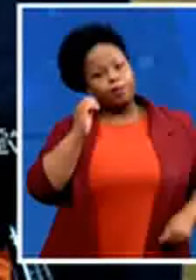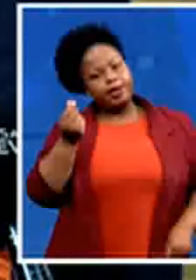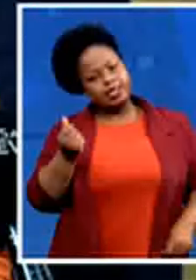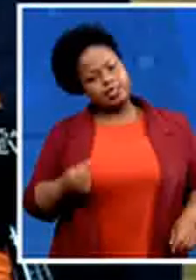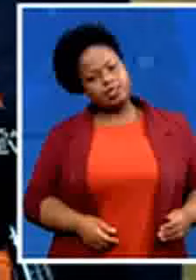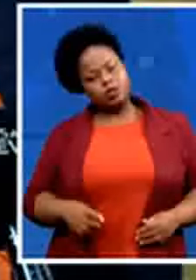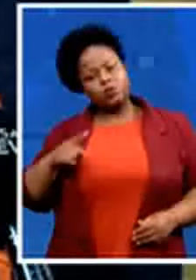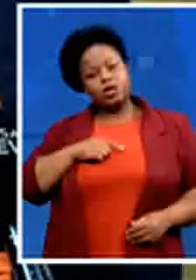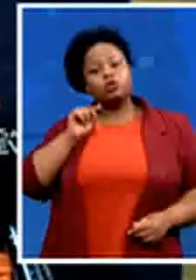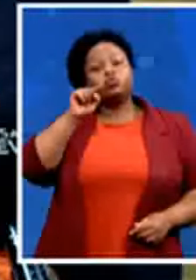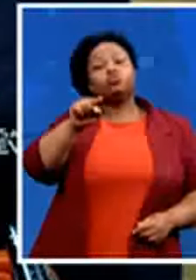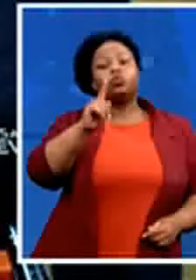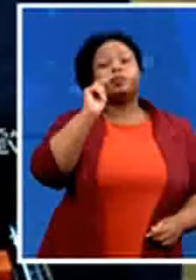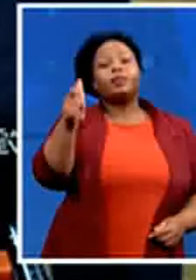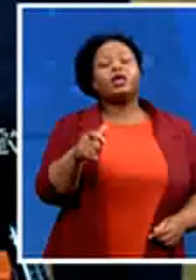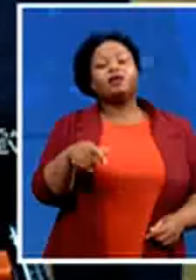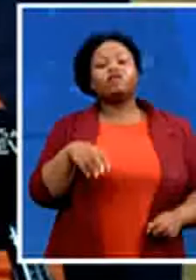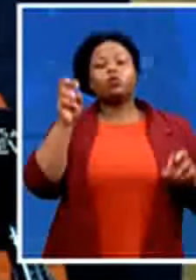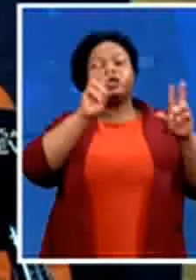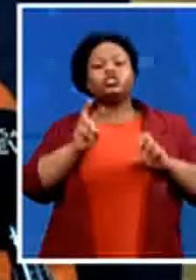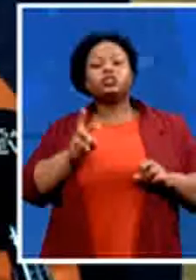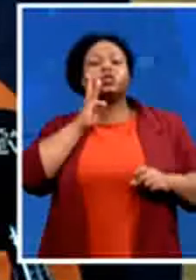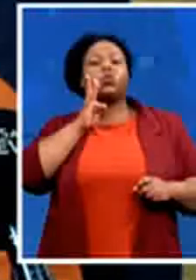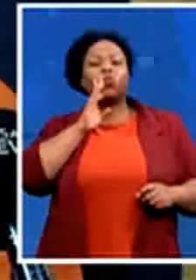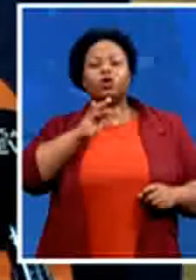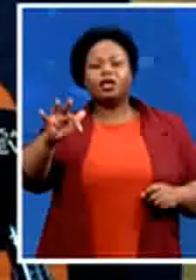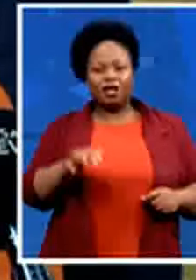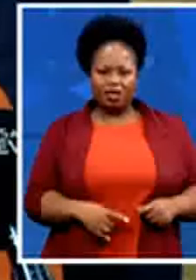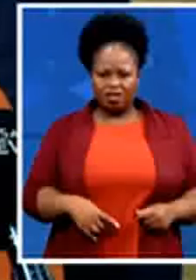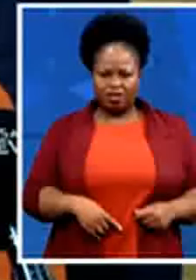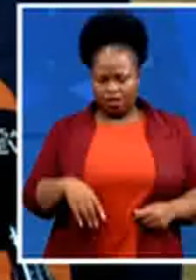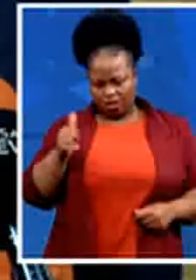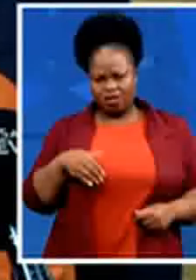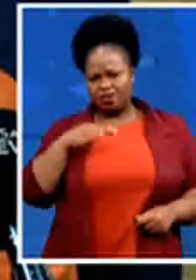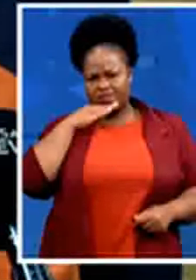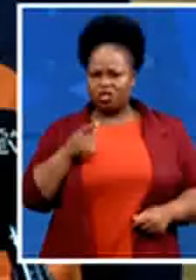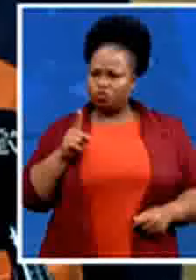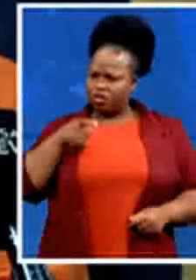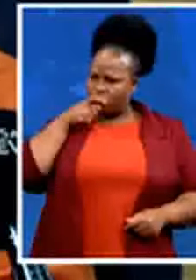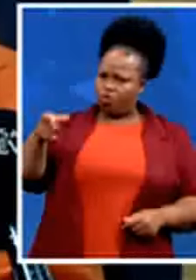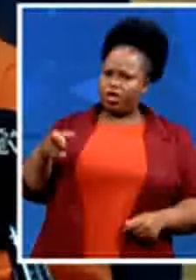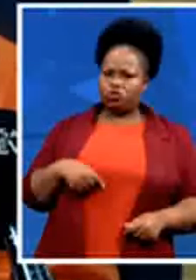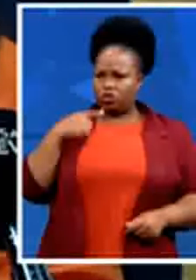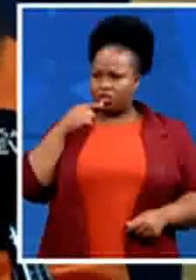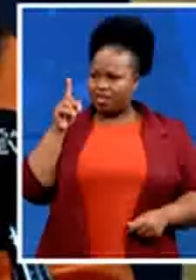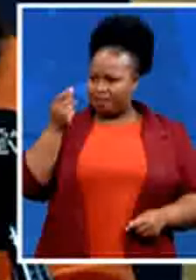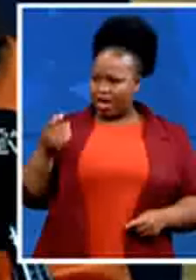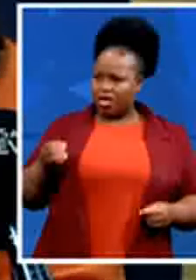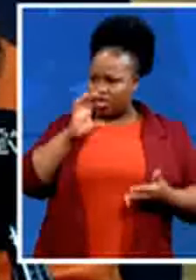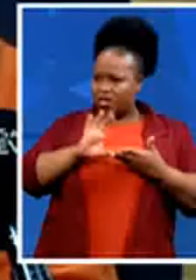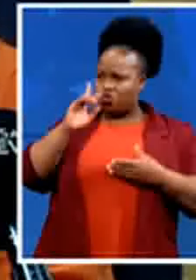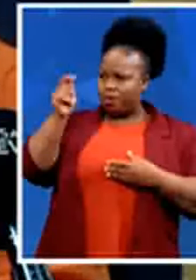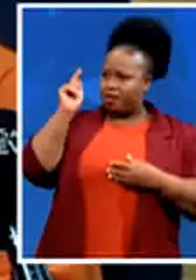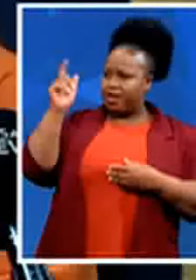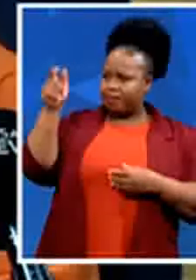and taxes and therefore you must have a say on how that money is spent so the current situation